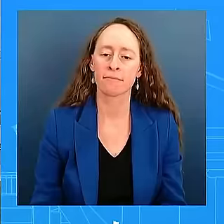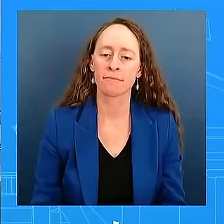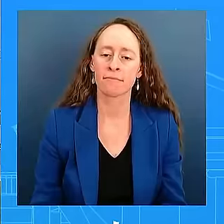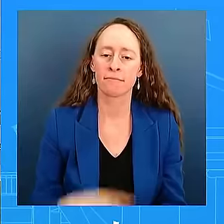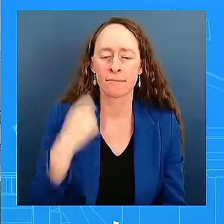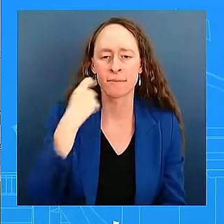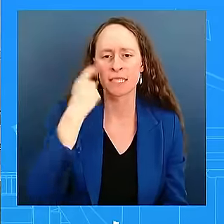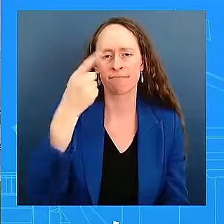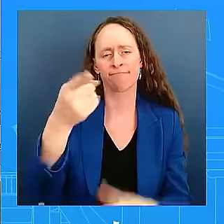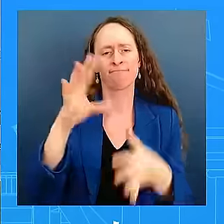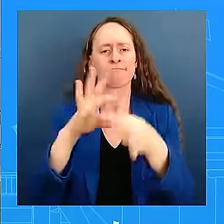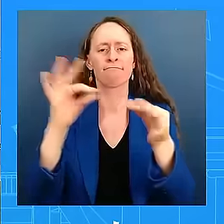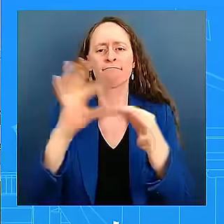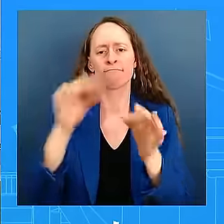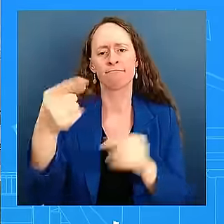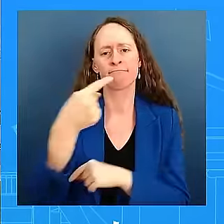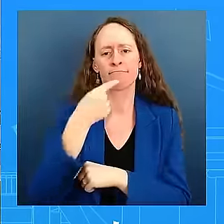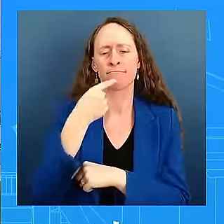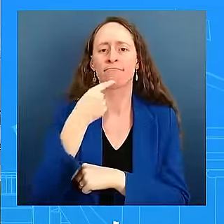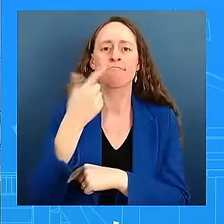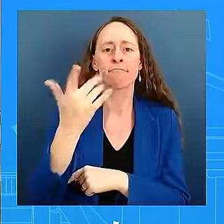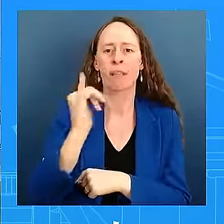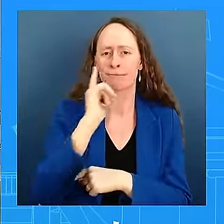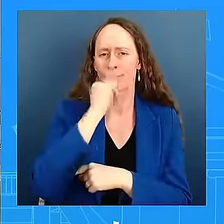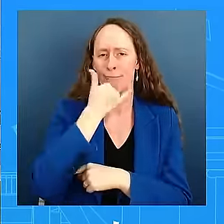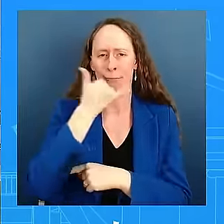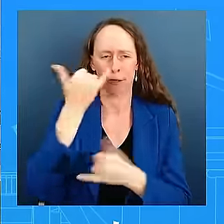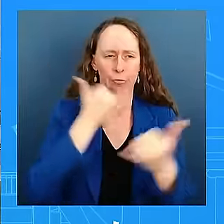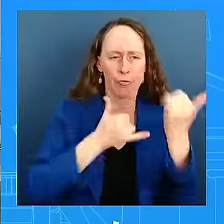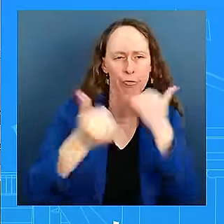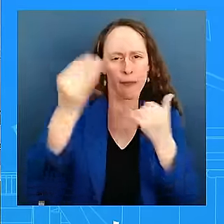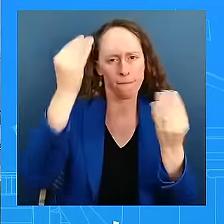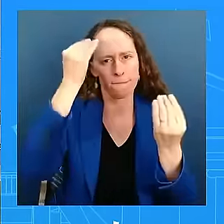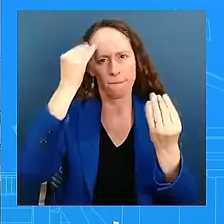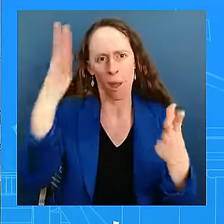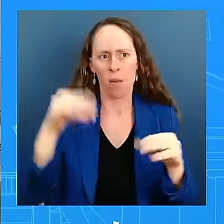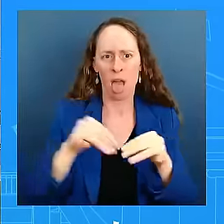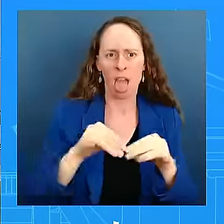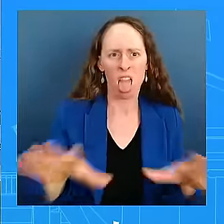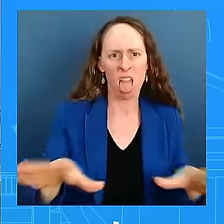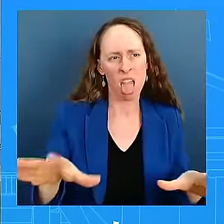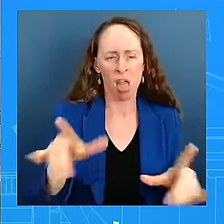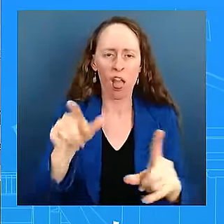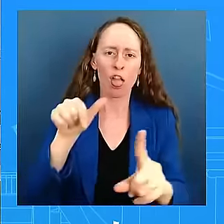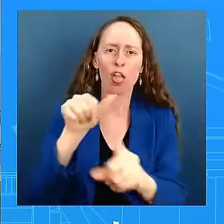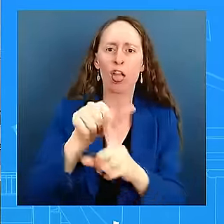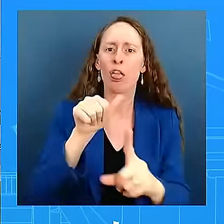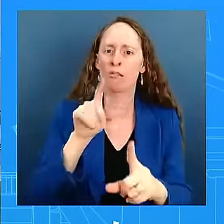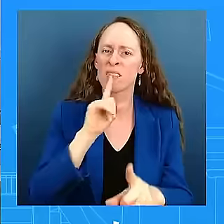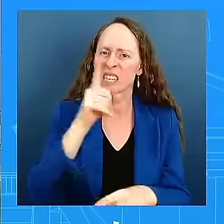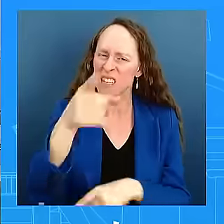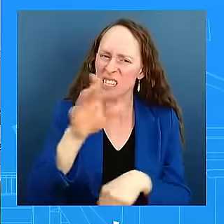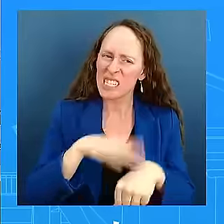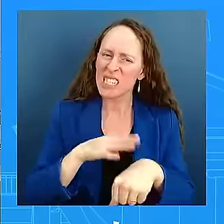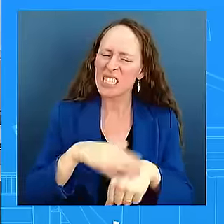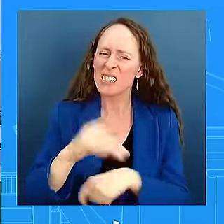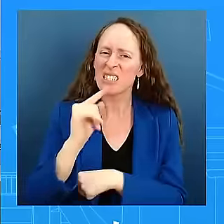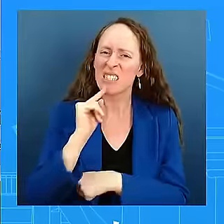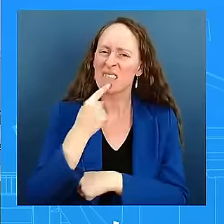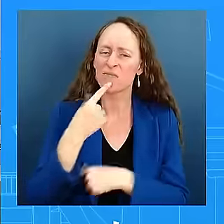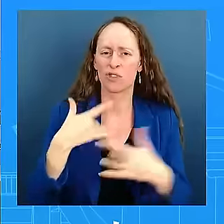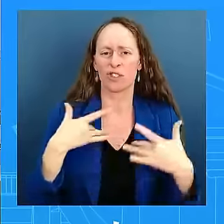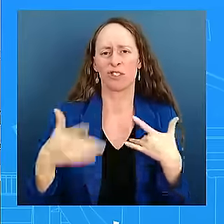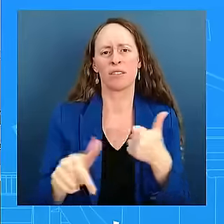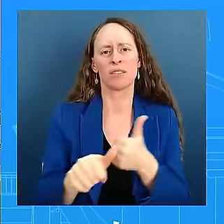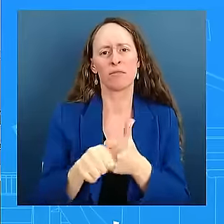of the hurricane. It is. And given how widespread it has been over the past few days and how much of an effort FEMA and the administration